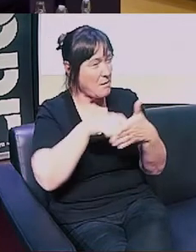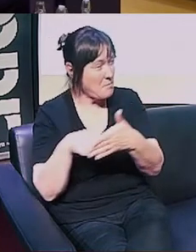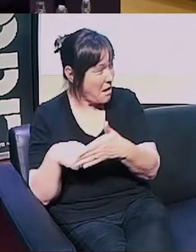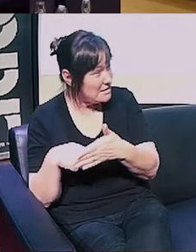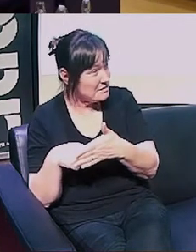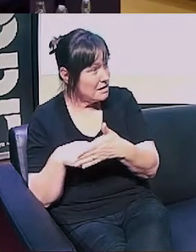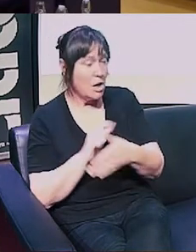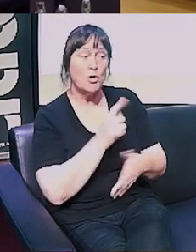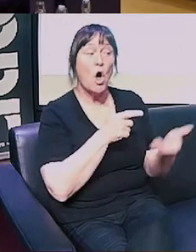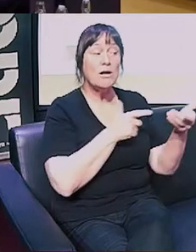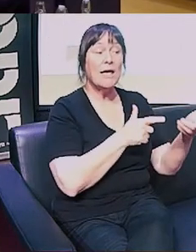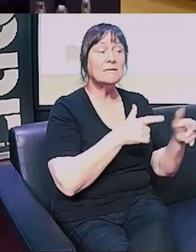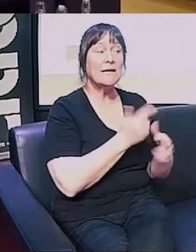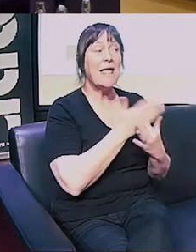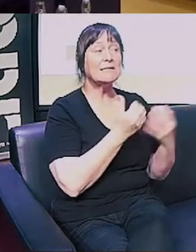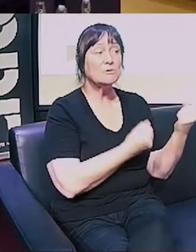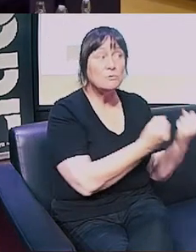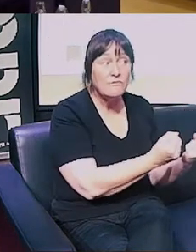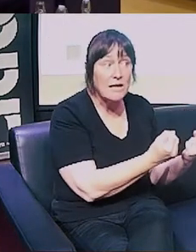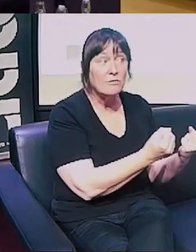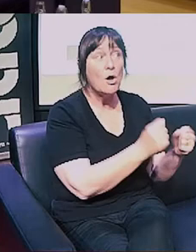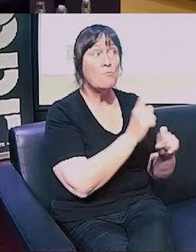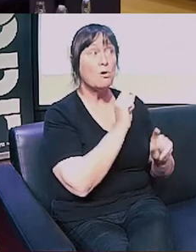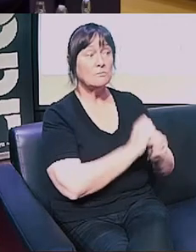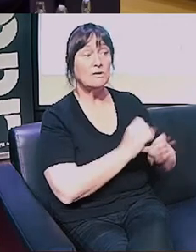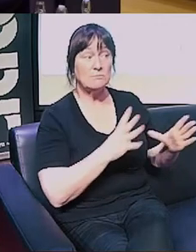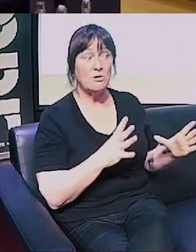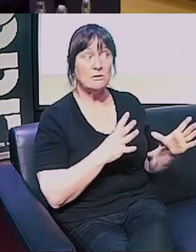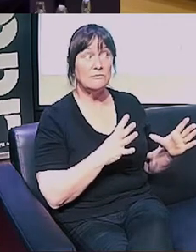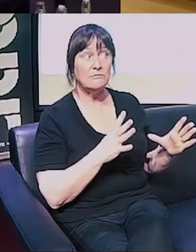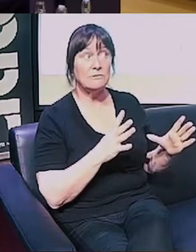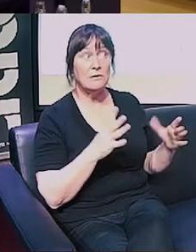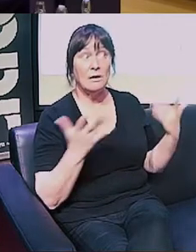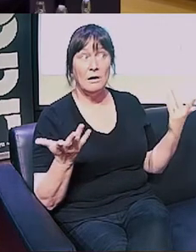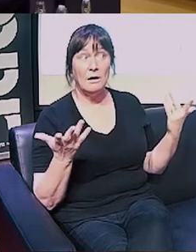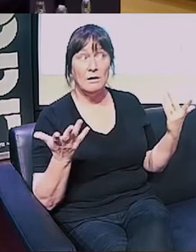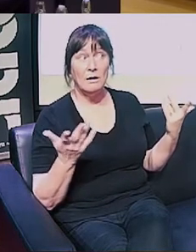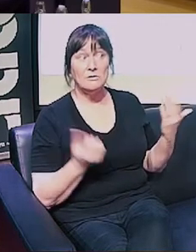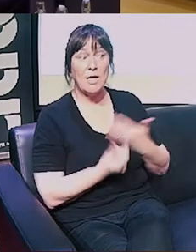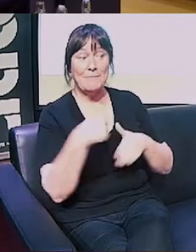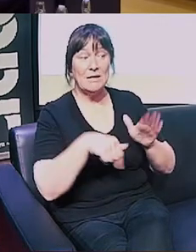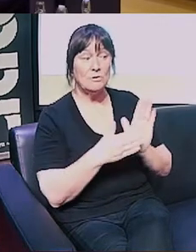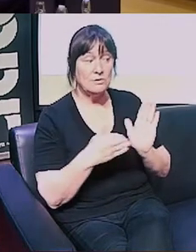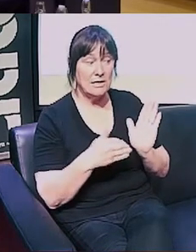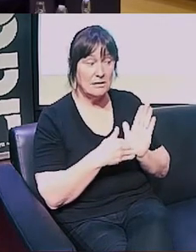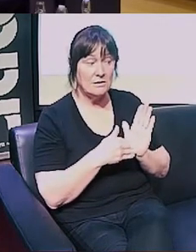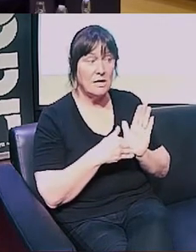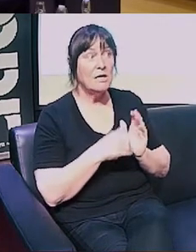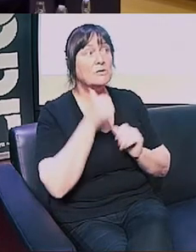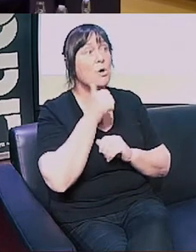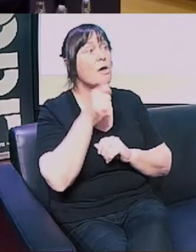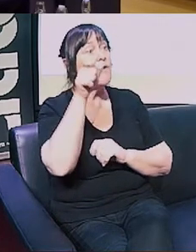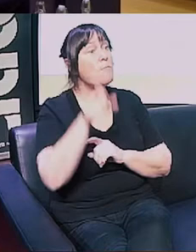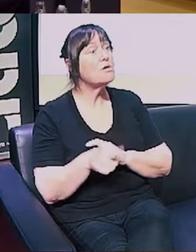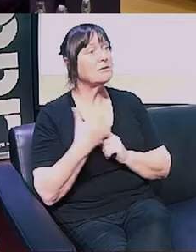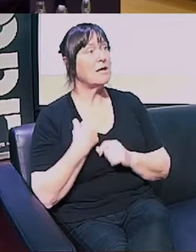just guns, by the way. He had access to a vehicle, potentially explosives. So when someone with an agenda comes